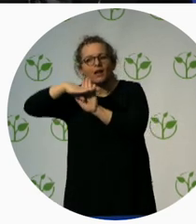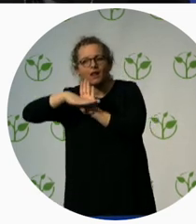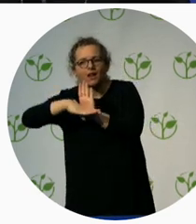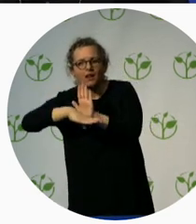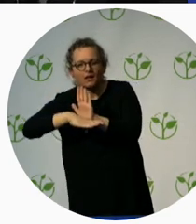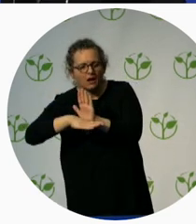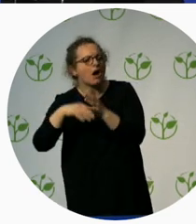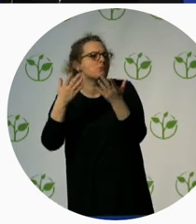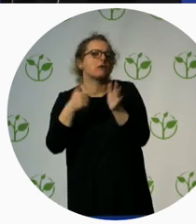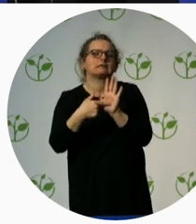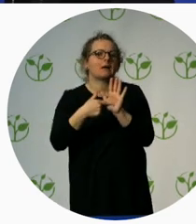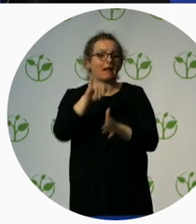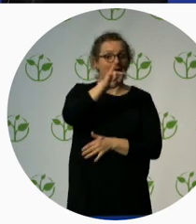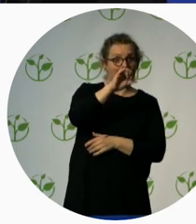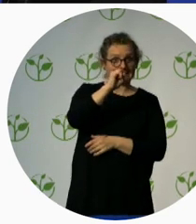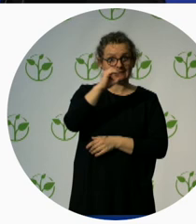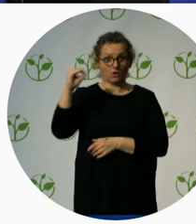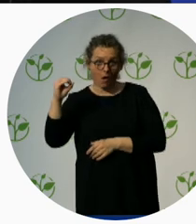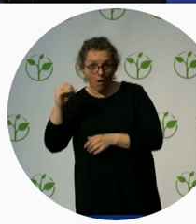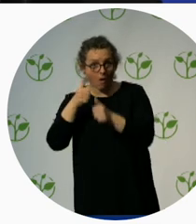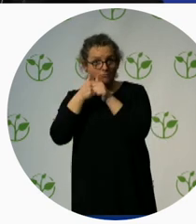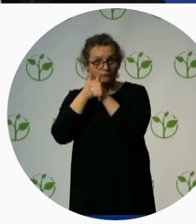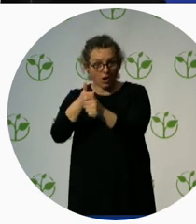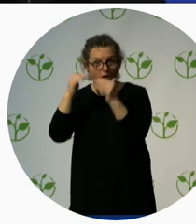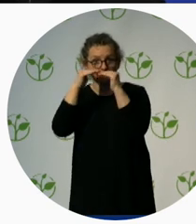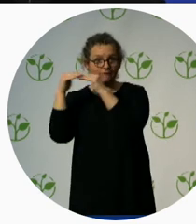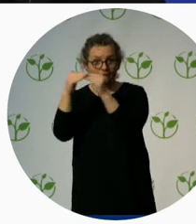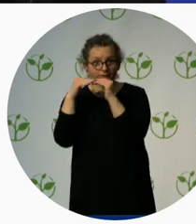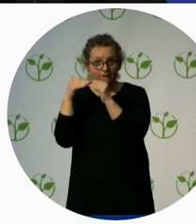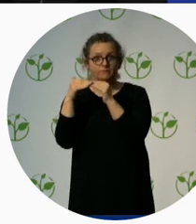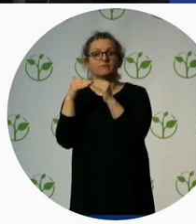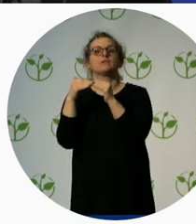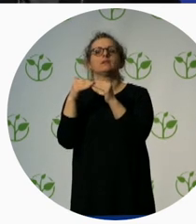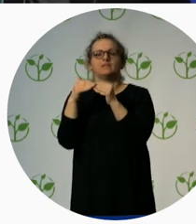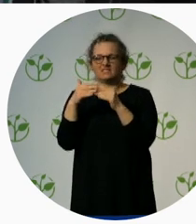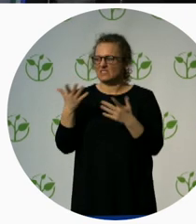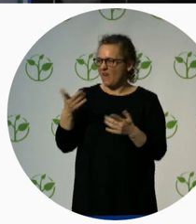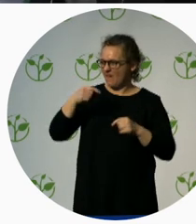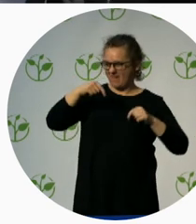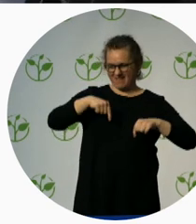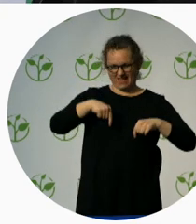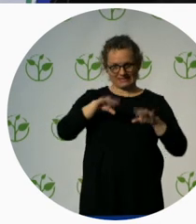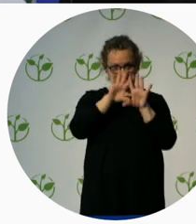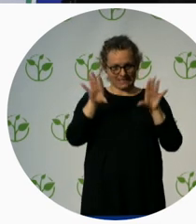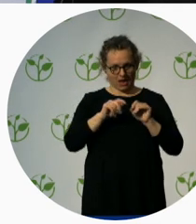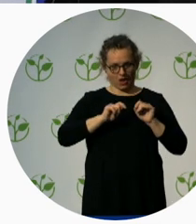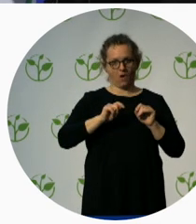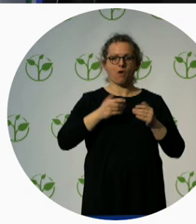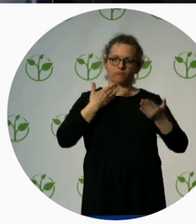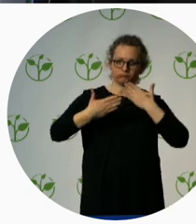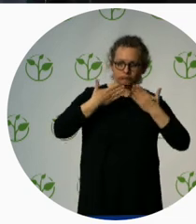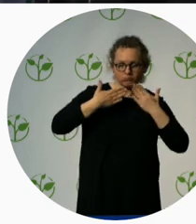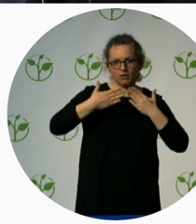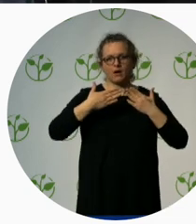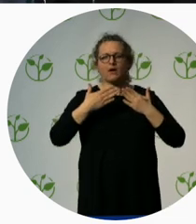Project services to make things, maybe, again, once more understandable. So, if anyone of you wants to look at this and get